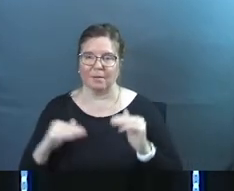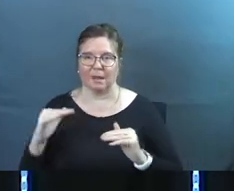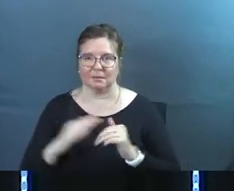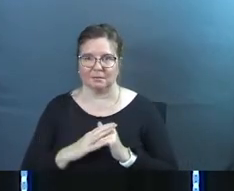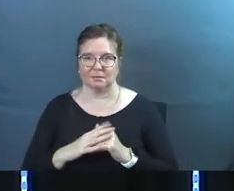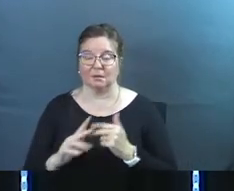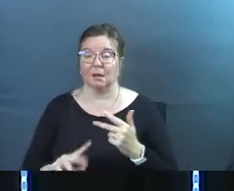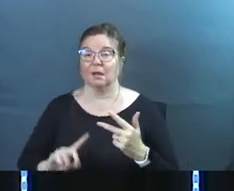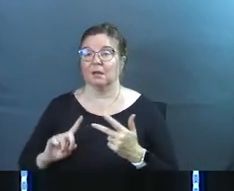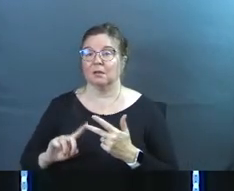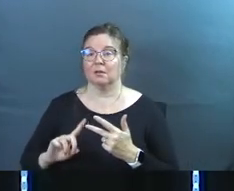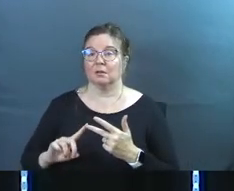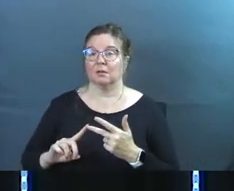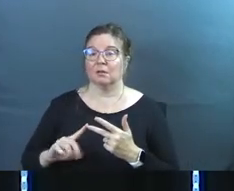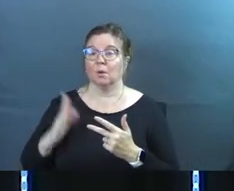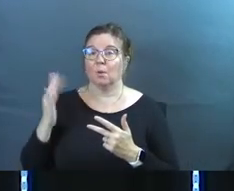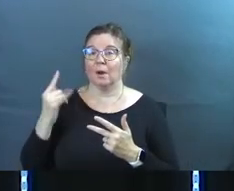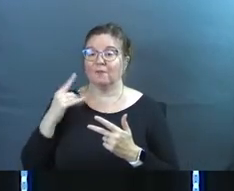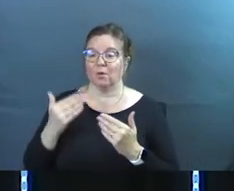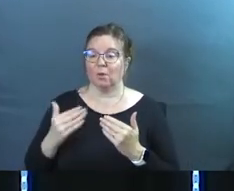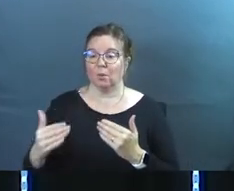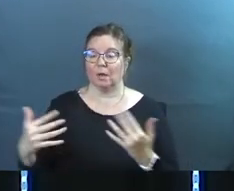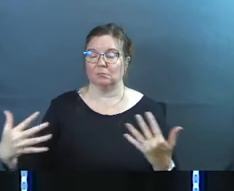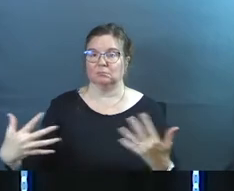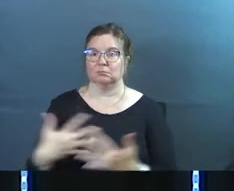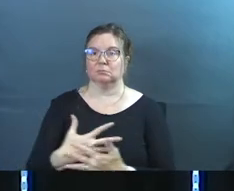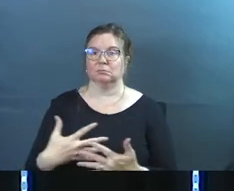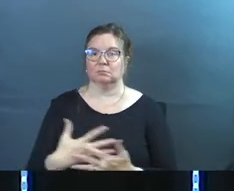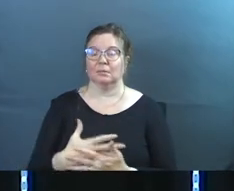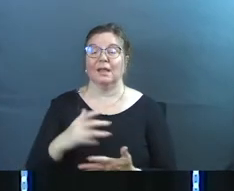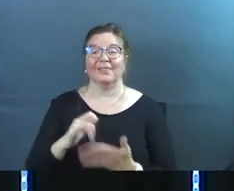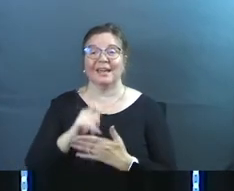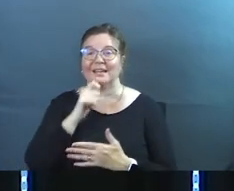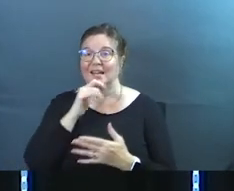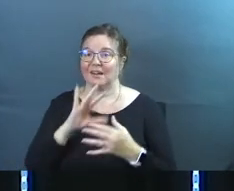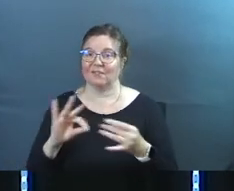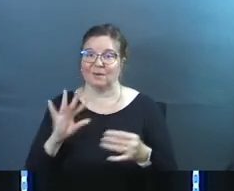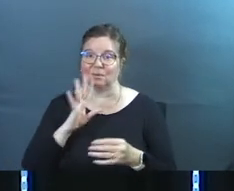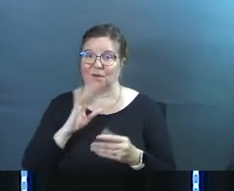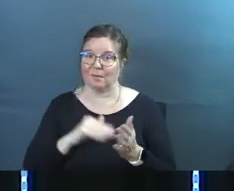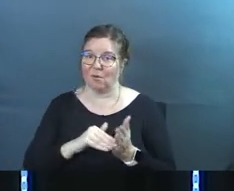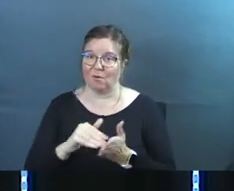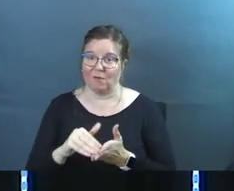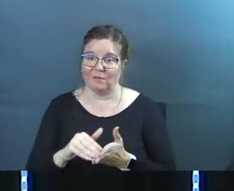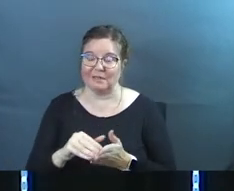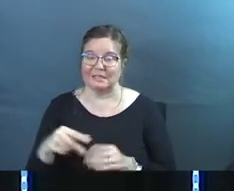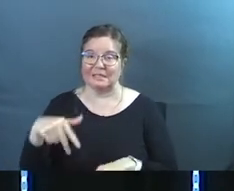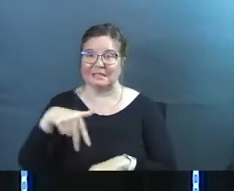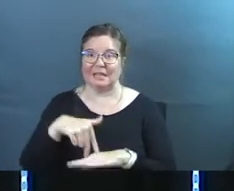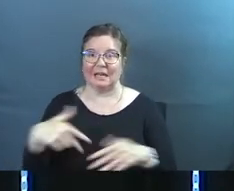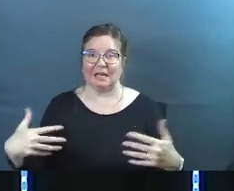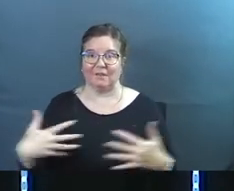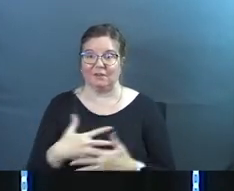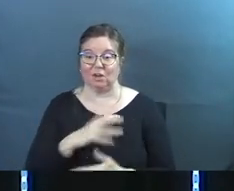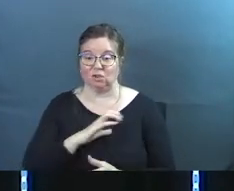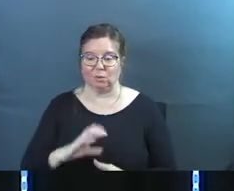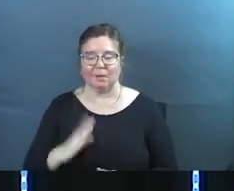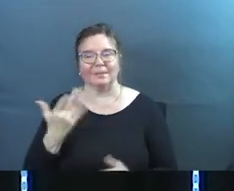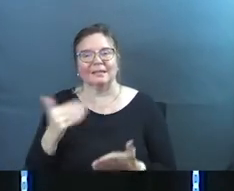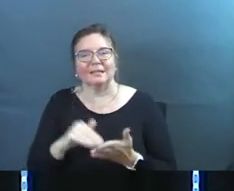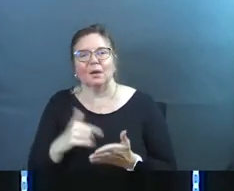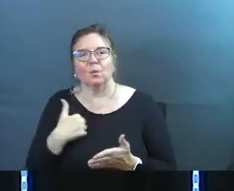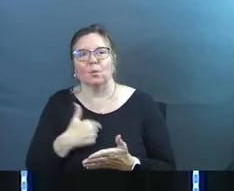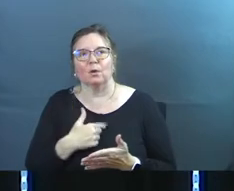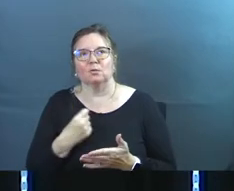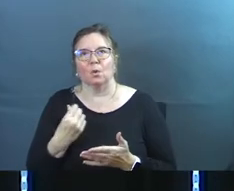and then third so that the rest may stand in fear and that's not a phrase we talk about very often standing in fear as Christians because again